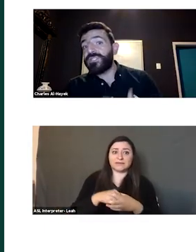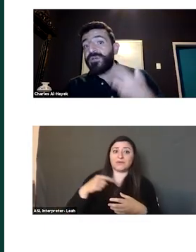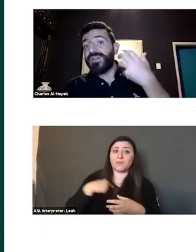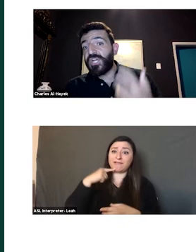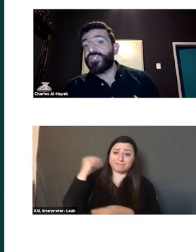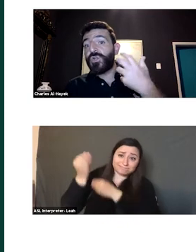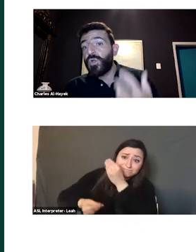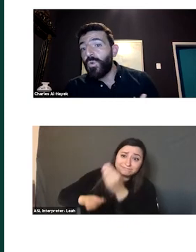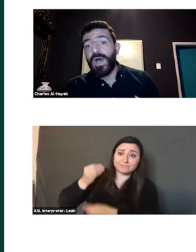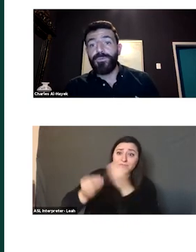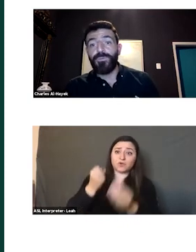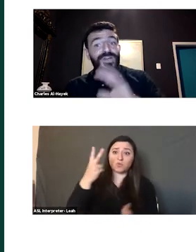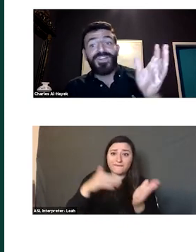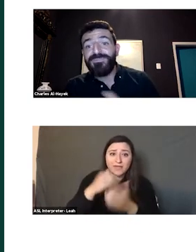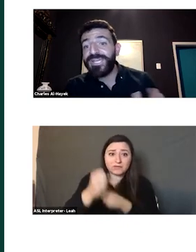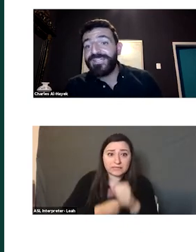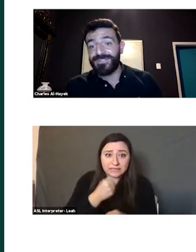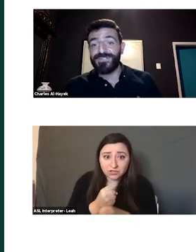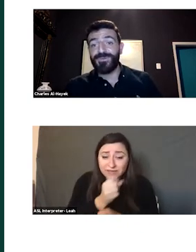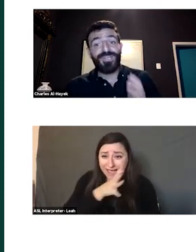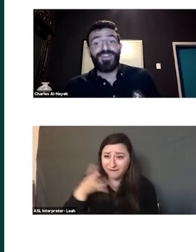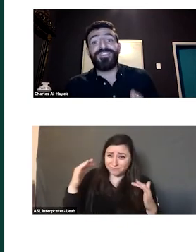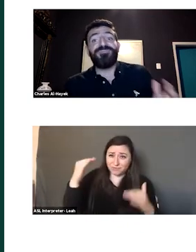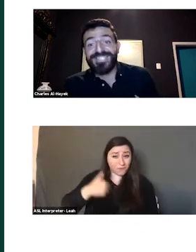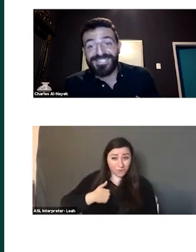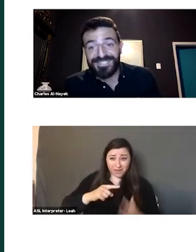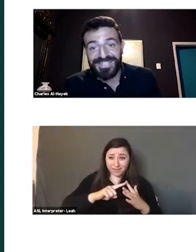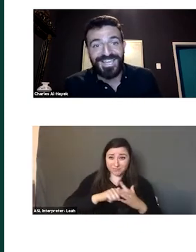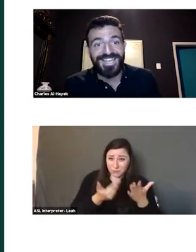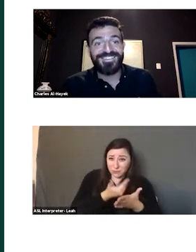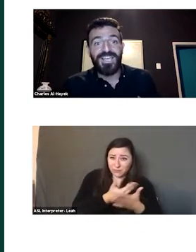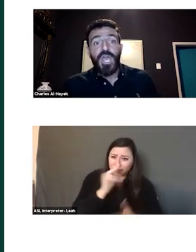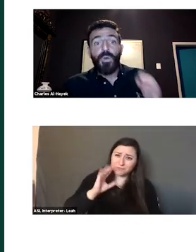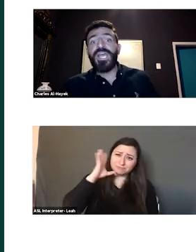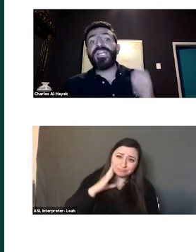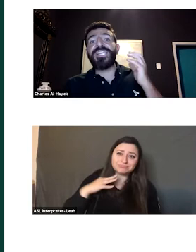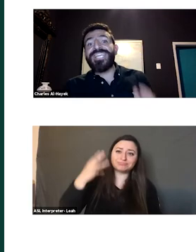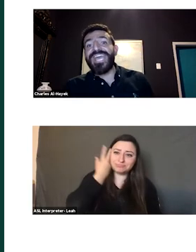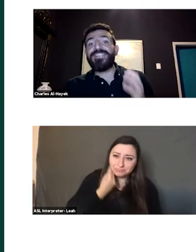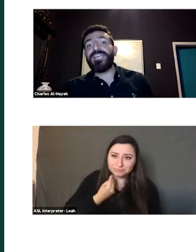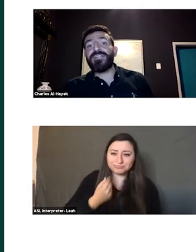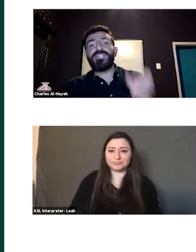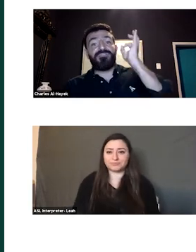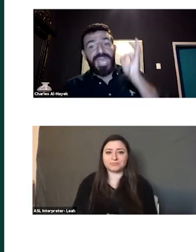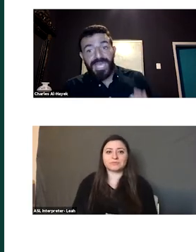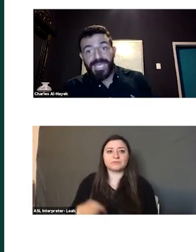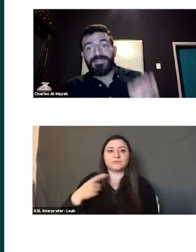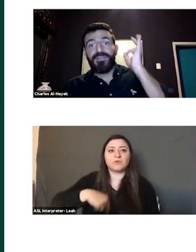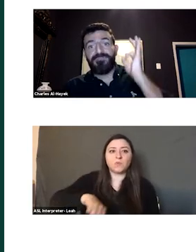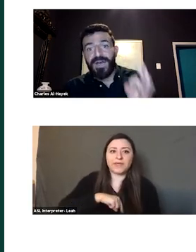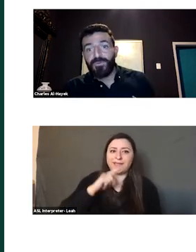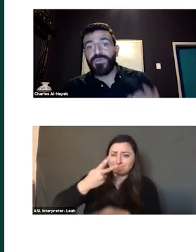years of agricultural know-how. We are not beginners. We are the masters in that. We are the caretakers of